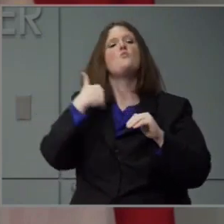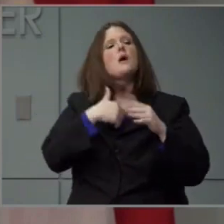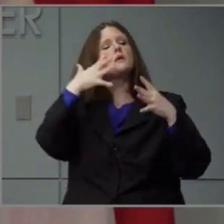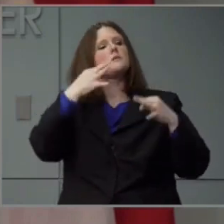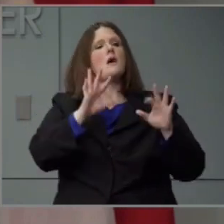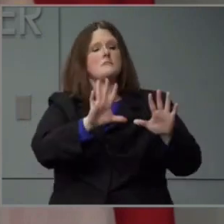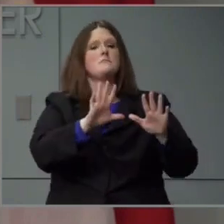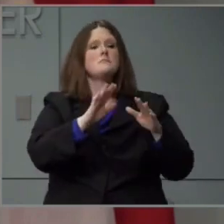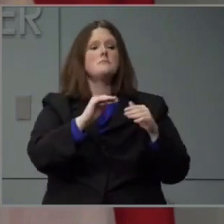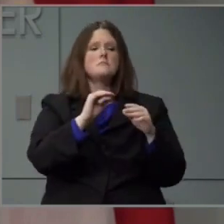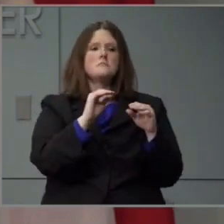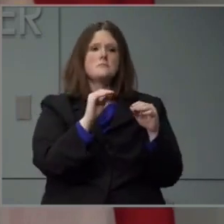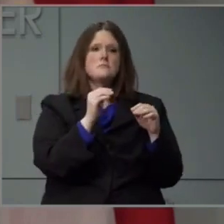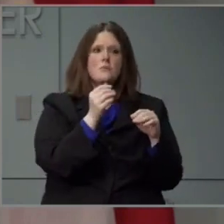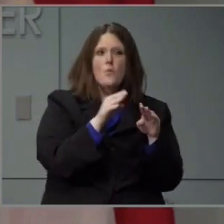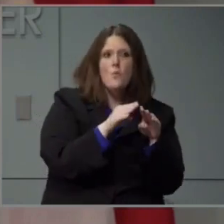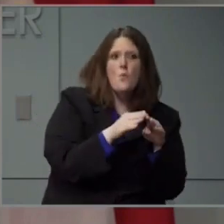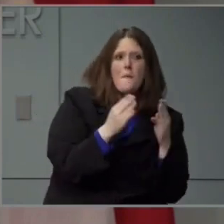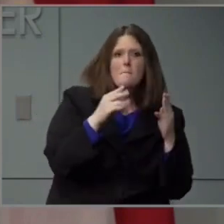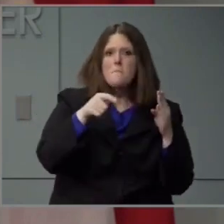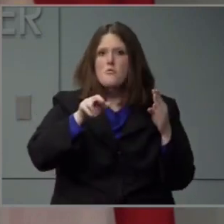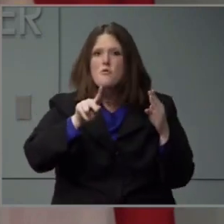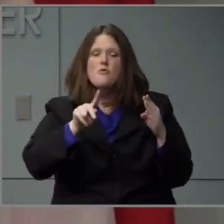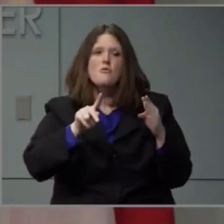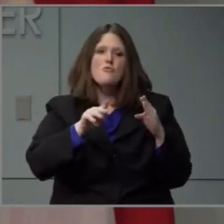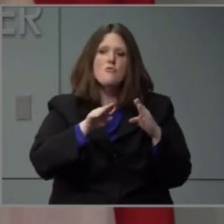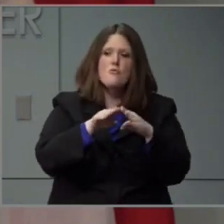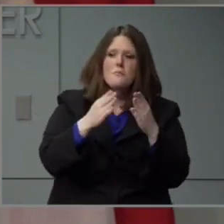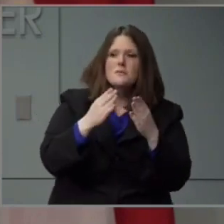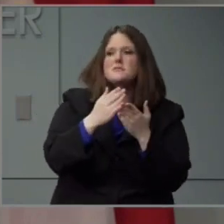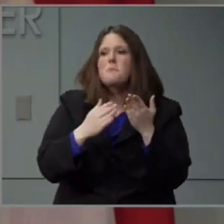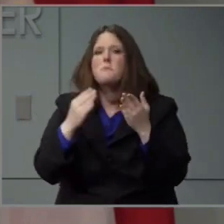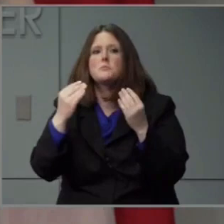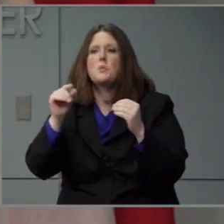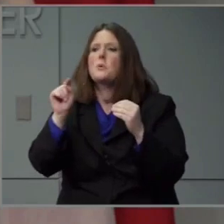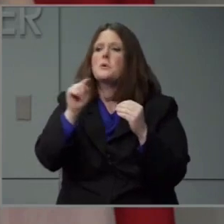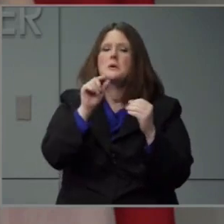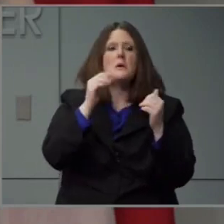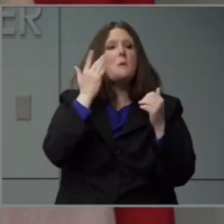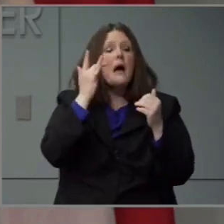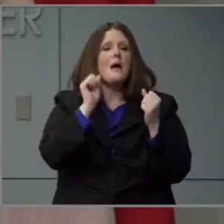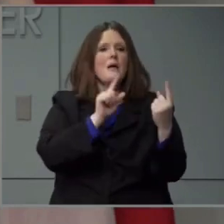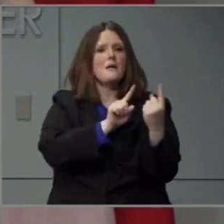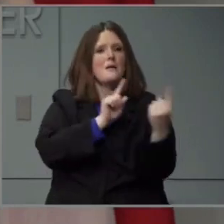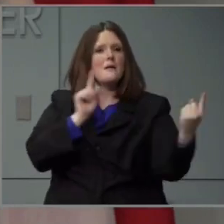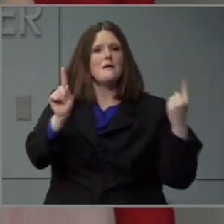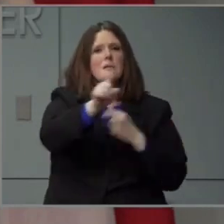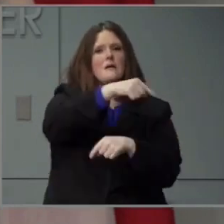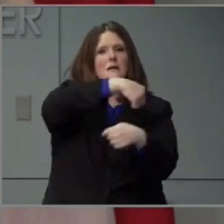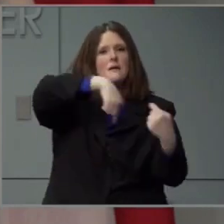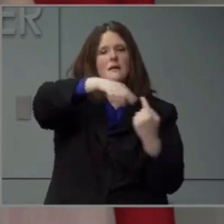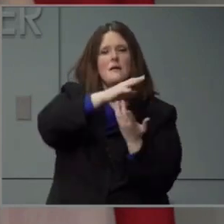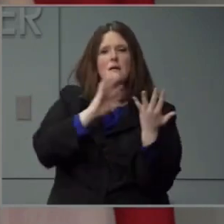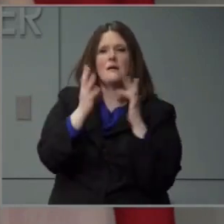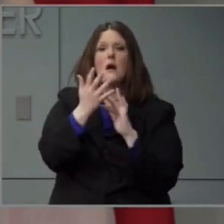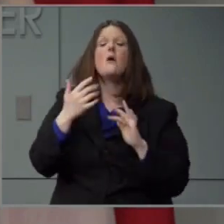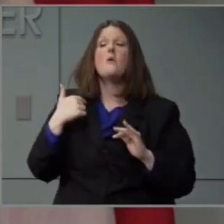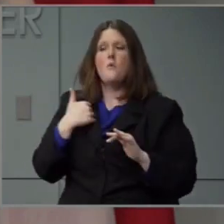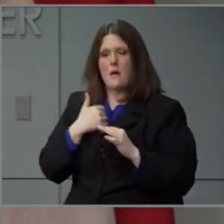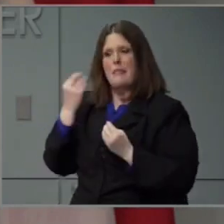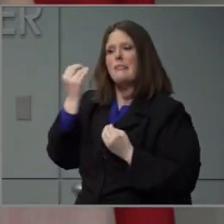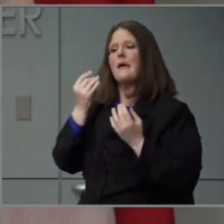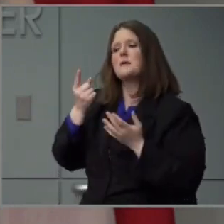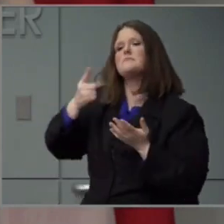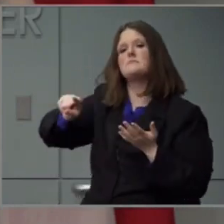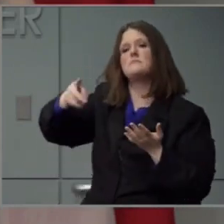our focus and and we are now less than two weeks away from thinking about a move to phase two where